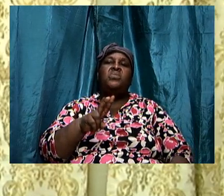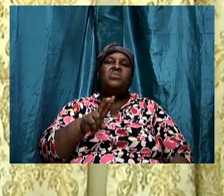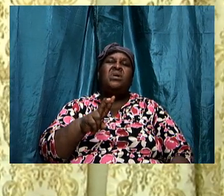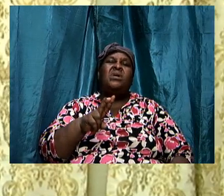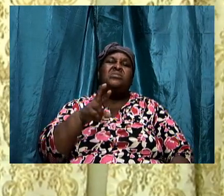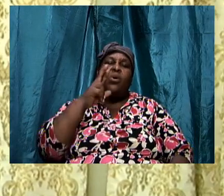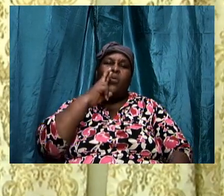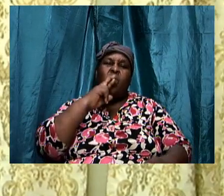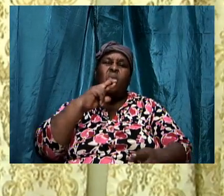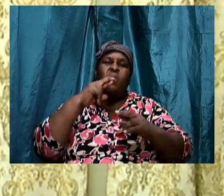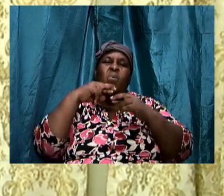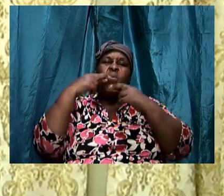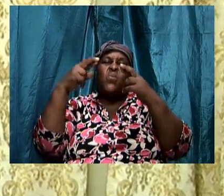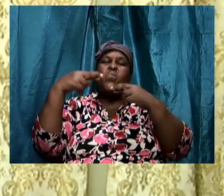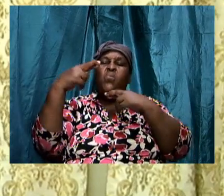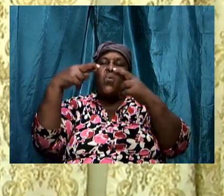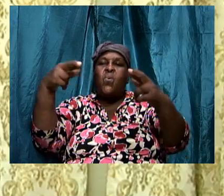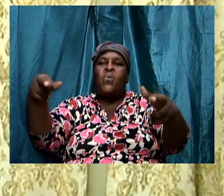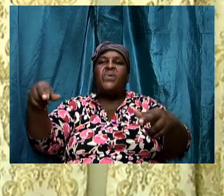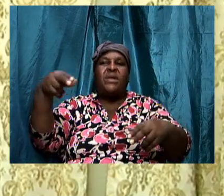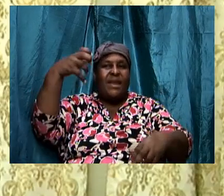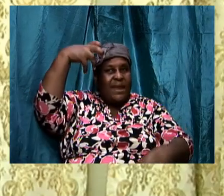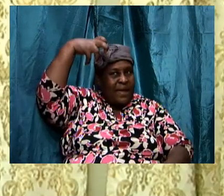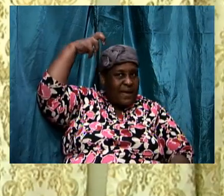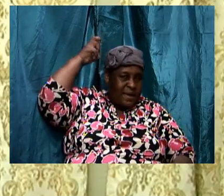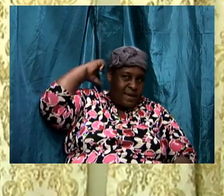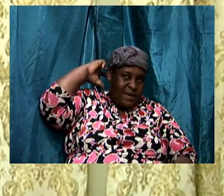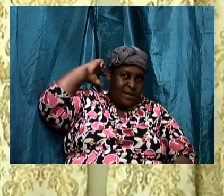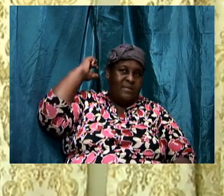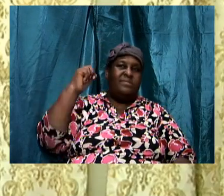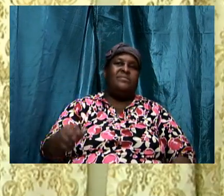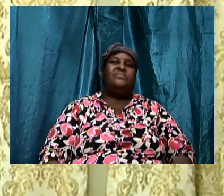a roaring lion no